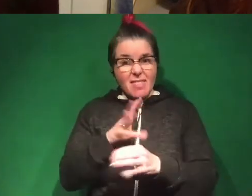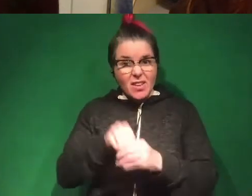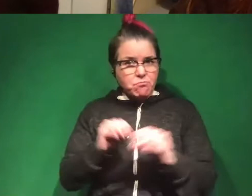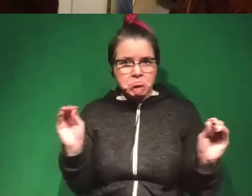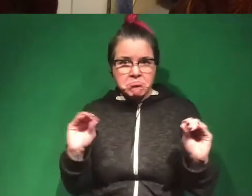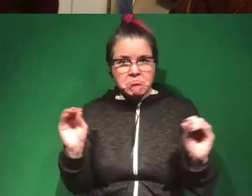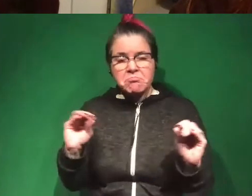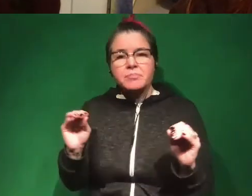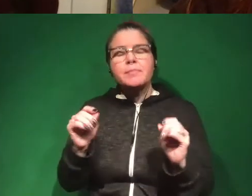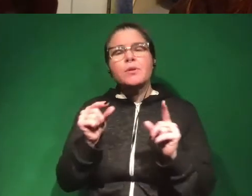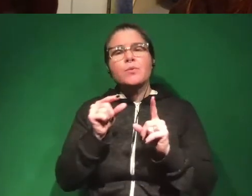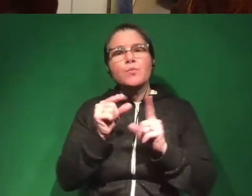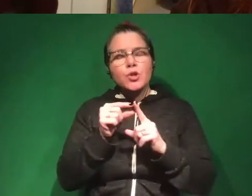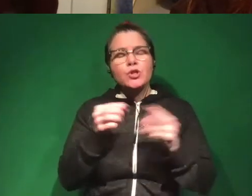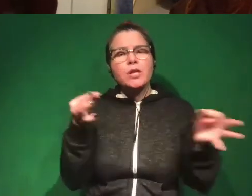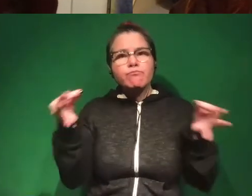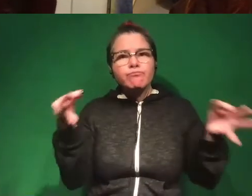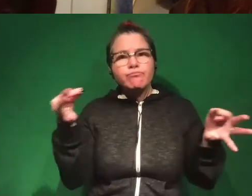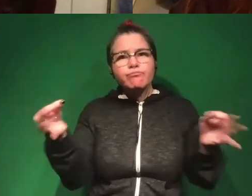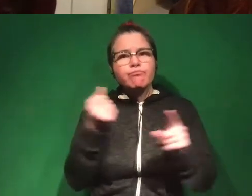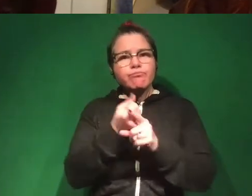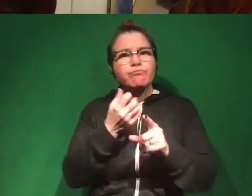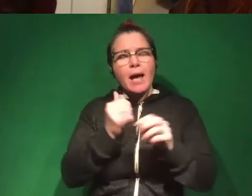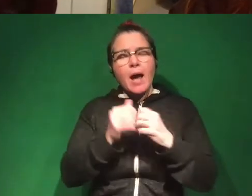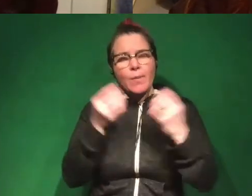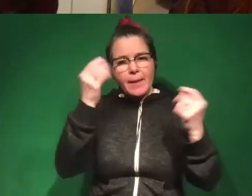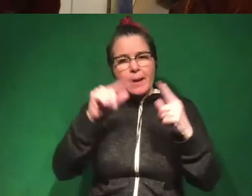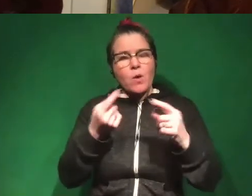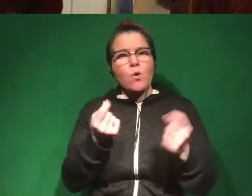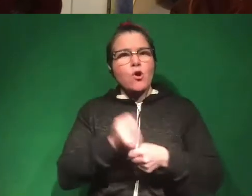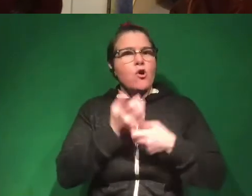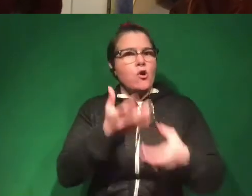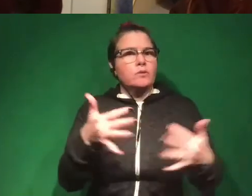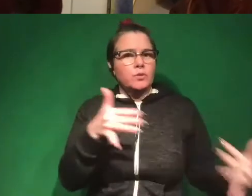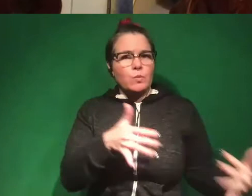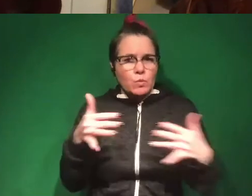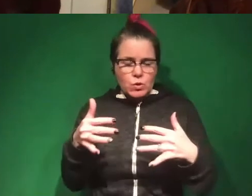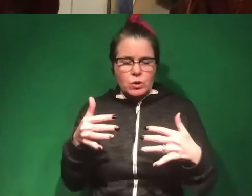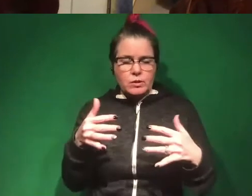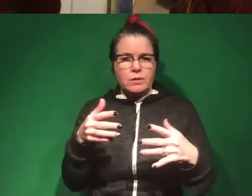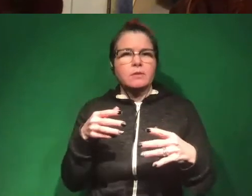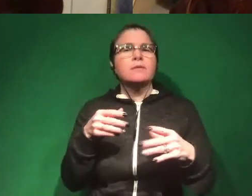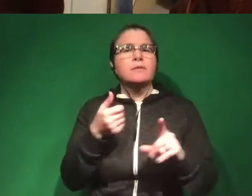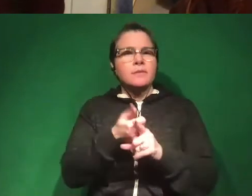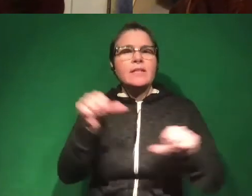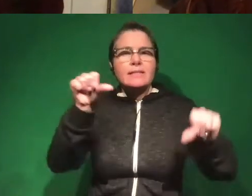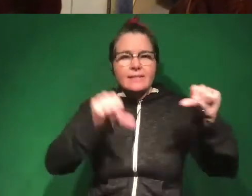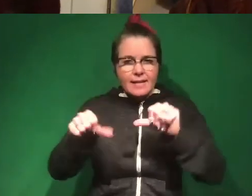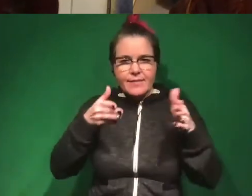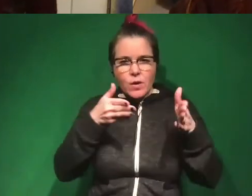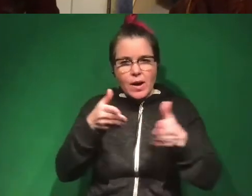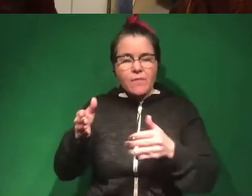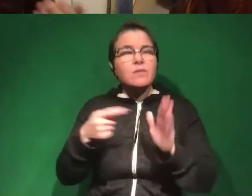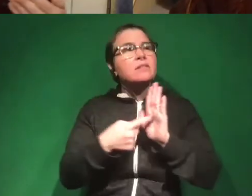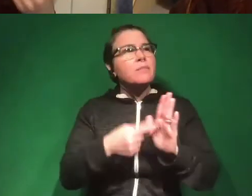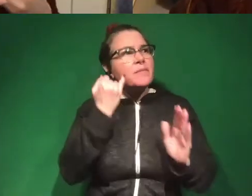does is in words, it explains how to think about what causes war in a scientific way. He says, well, you know, for example, if